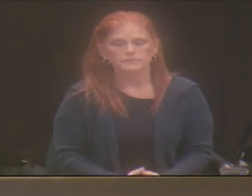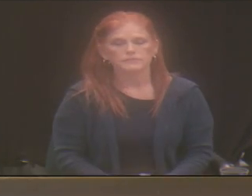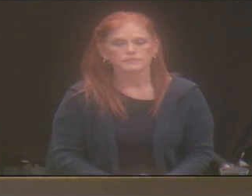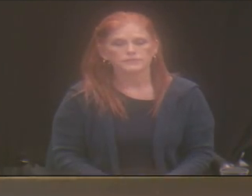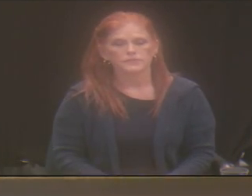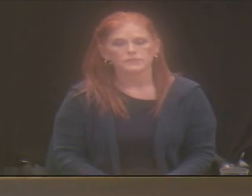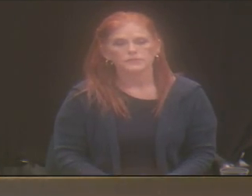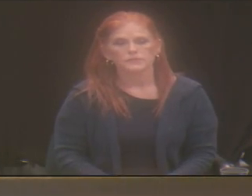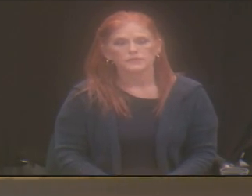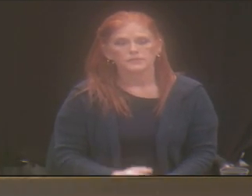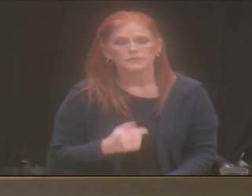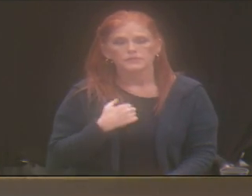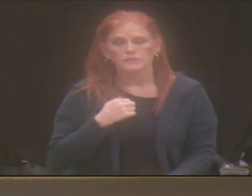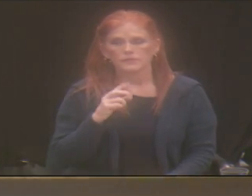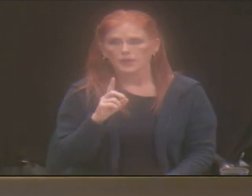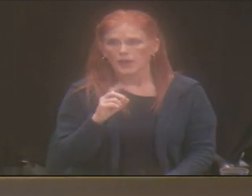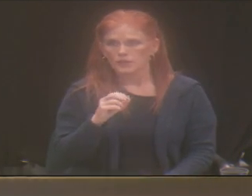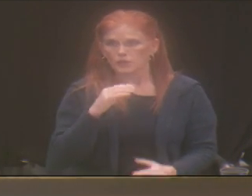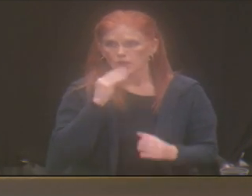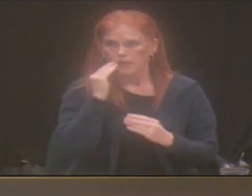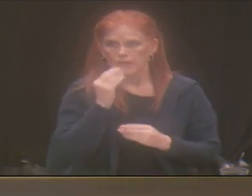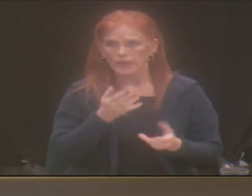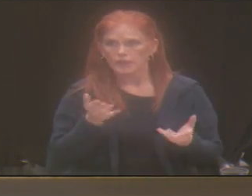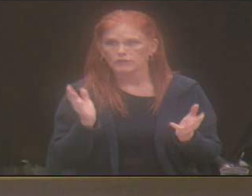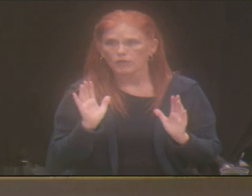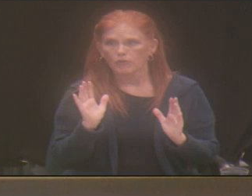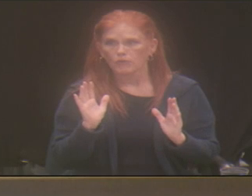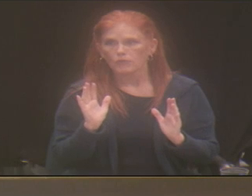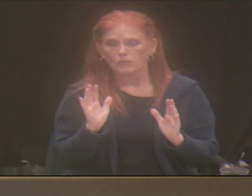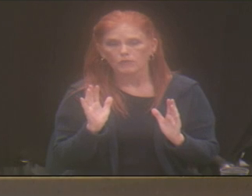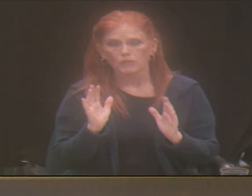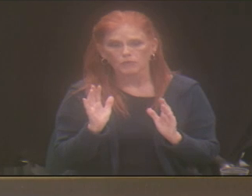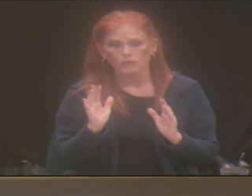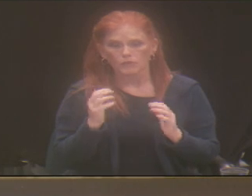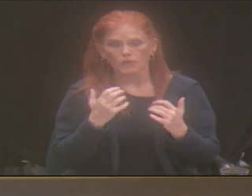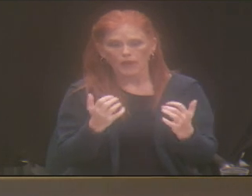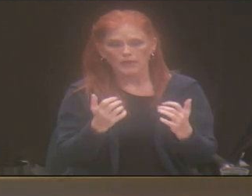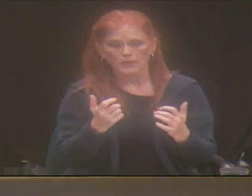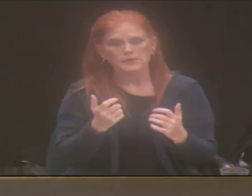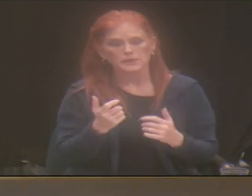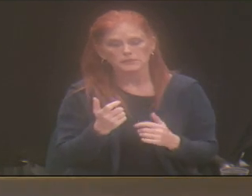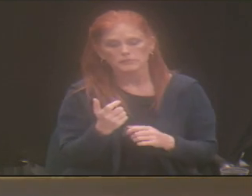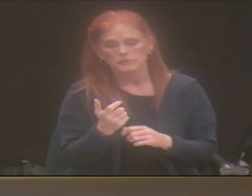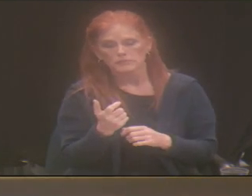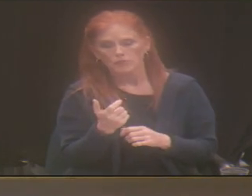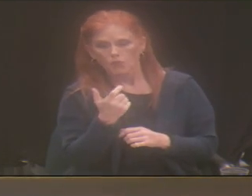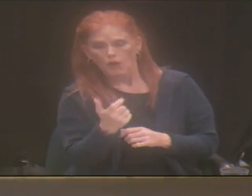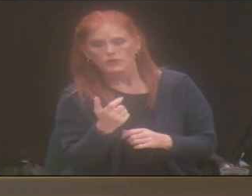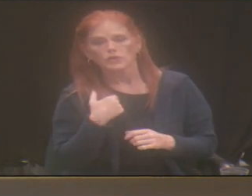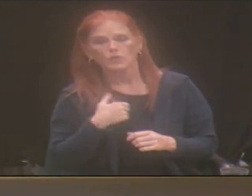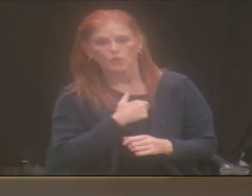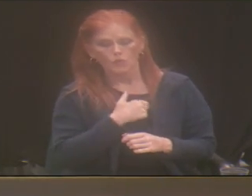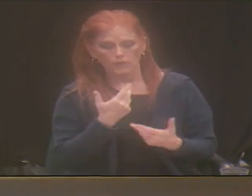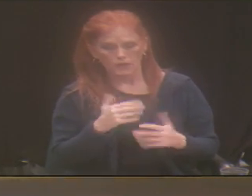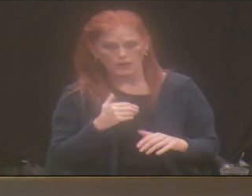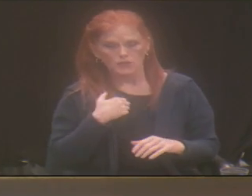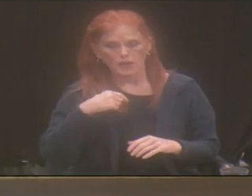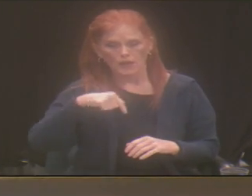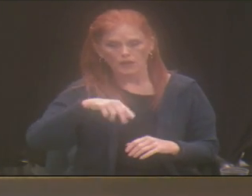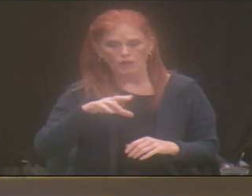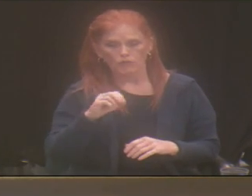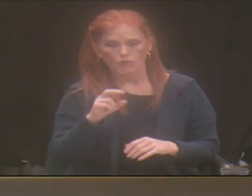I do want to inform the viewing audience that we did have a quorum for our pre-meeting